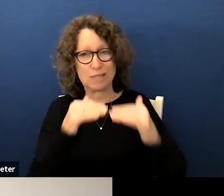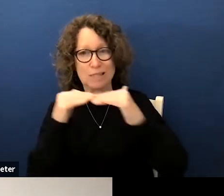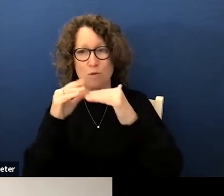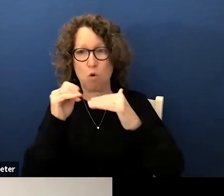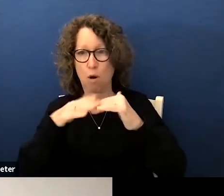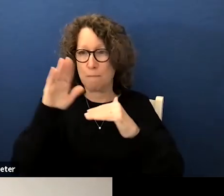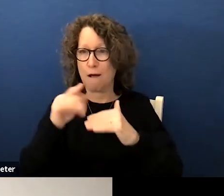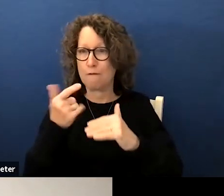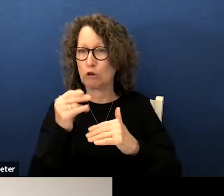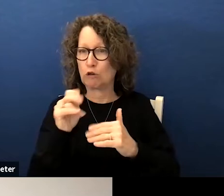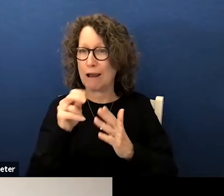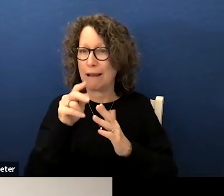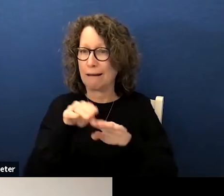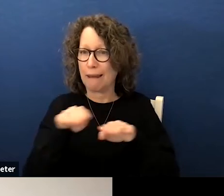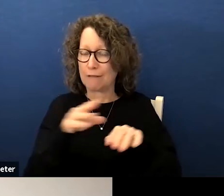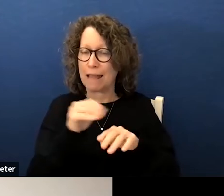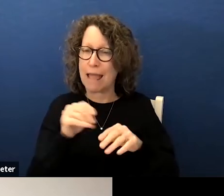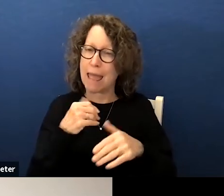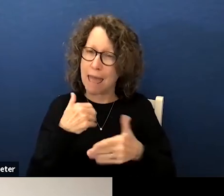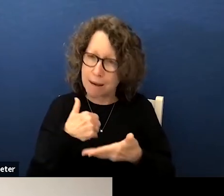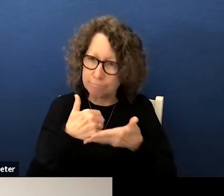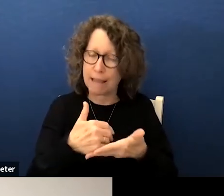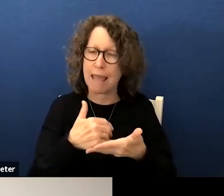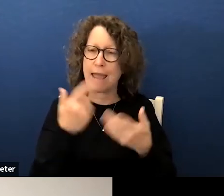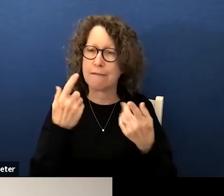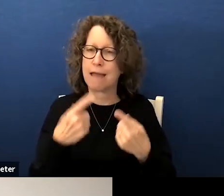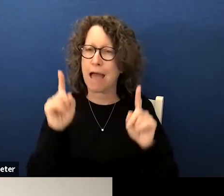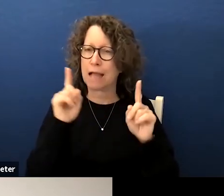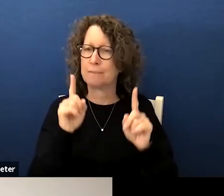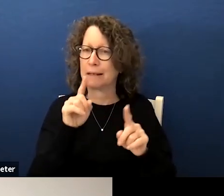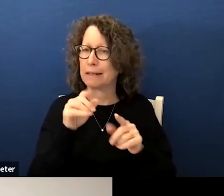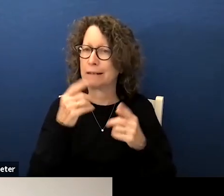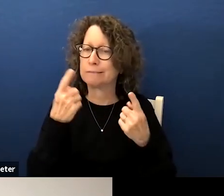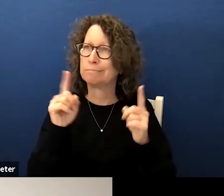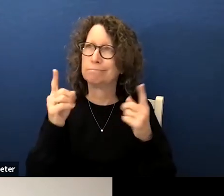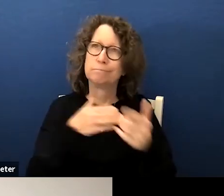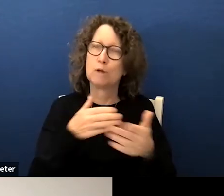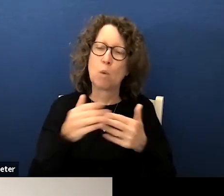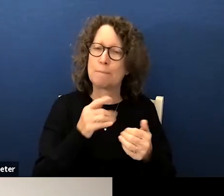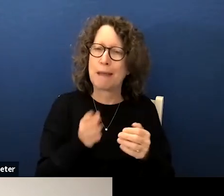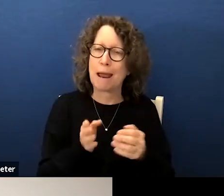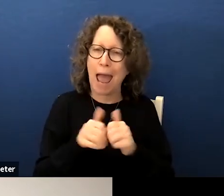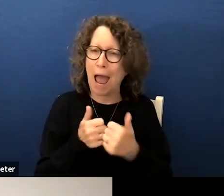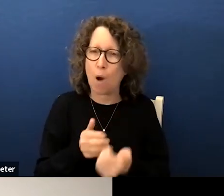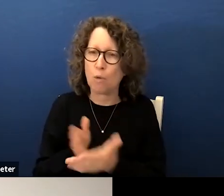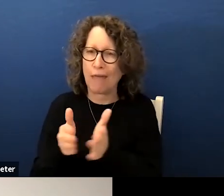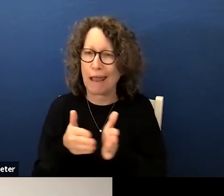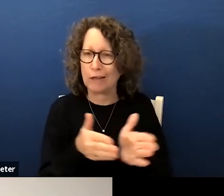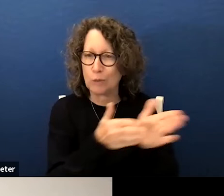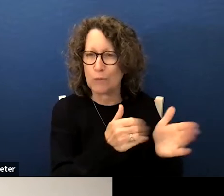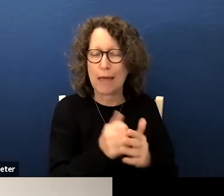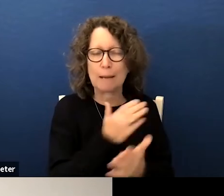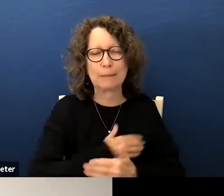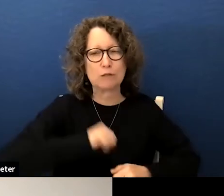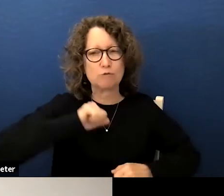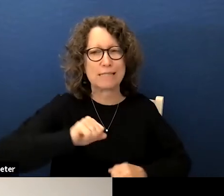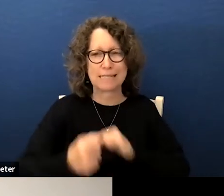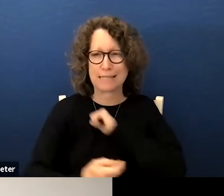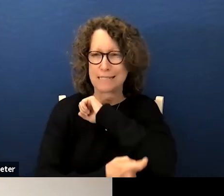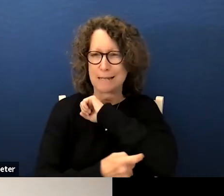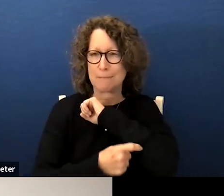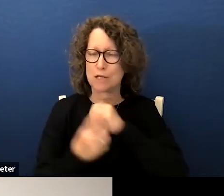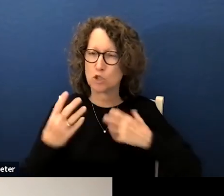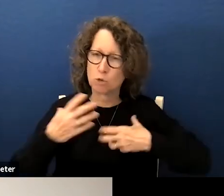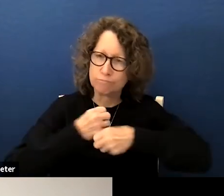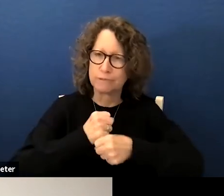and ultimately pave the way for academic success no matter the pathway please resist the temptation to